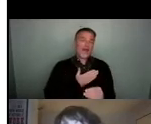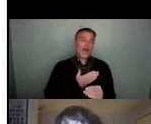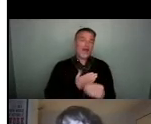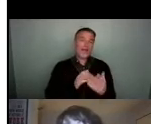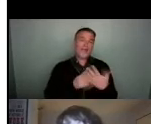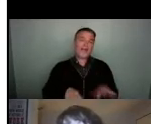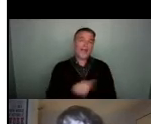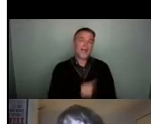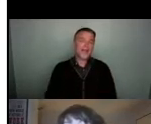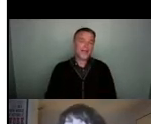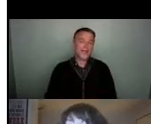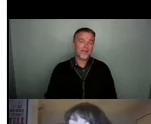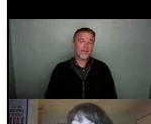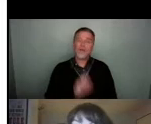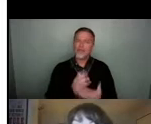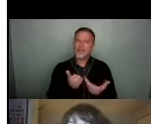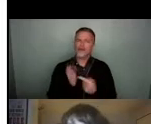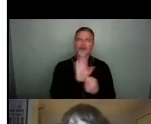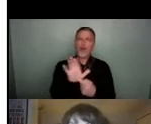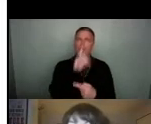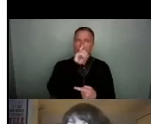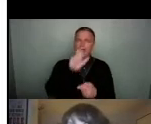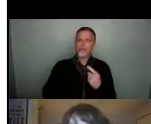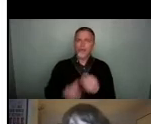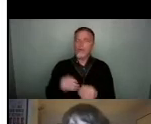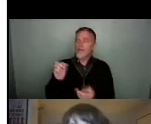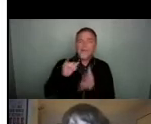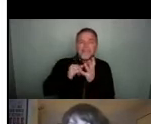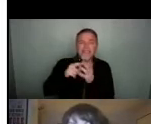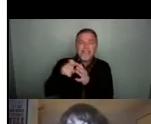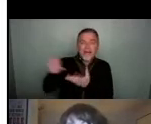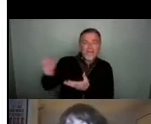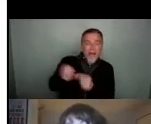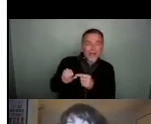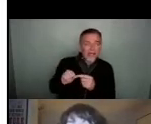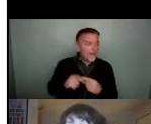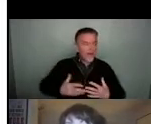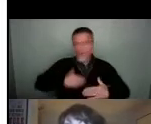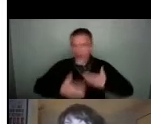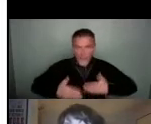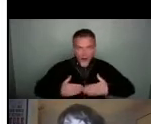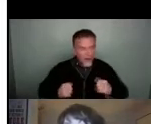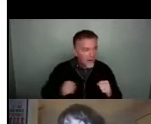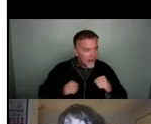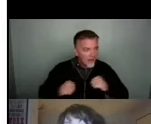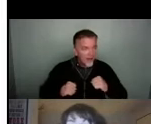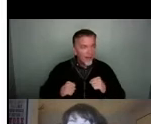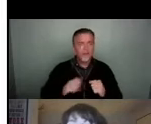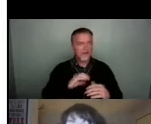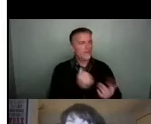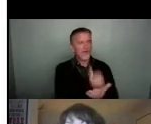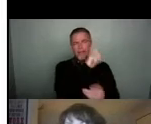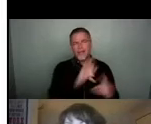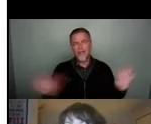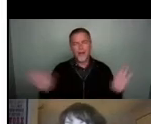and really show what we could do with a bit of seed funding and a bit of hustle and lots and lots of brilliant people just getting on and playing and